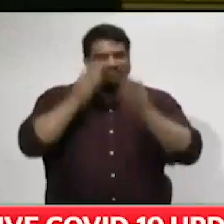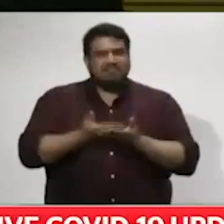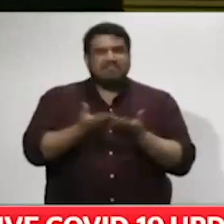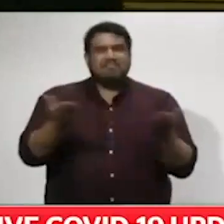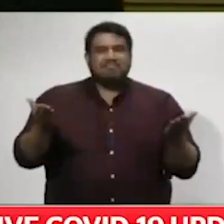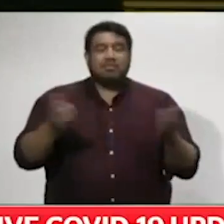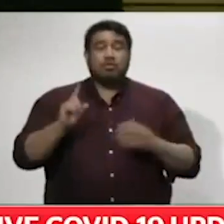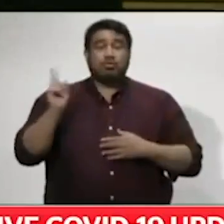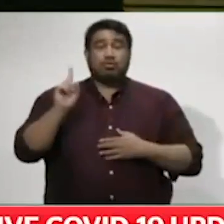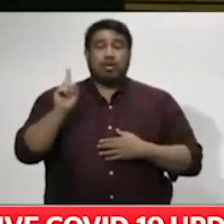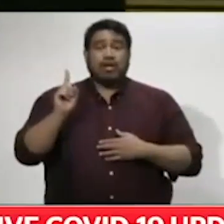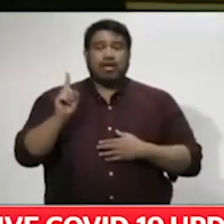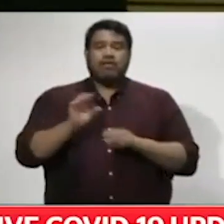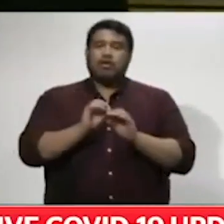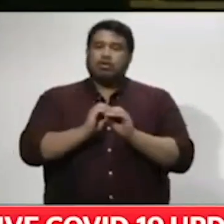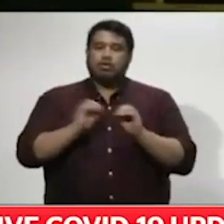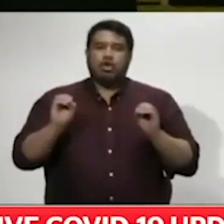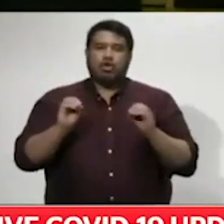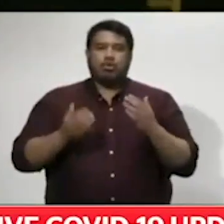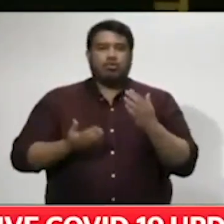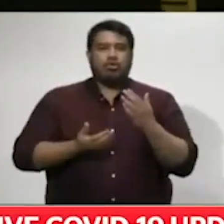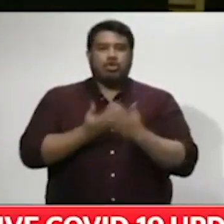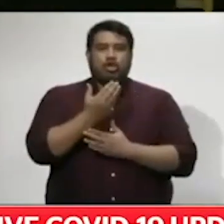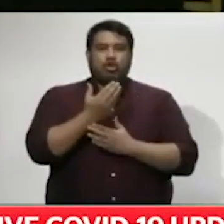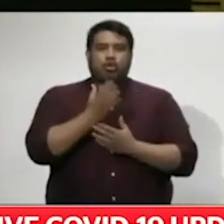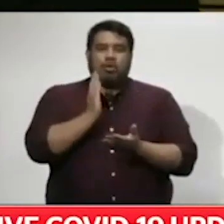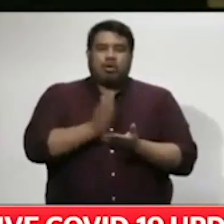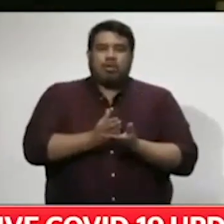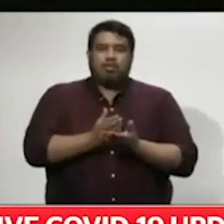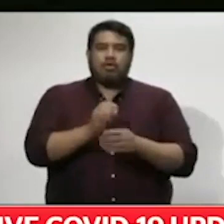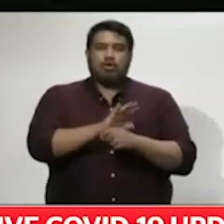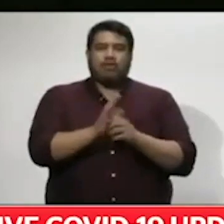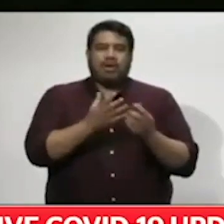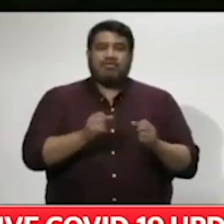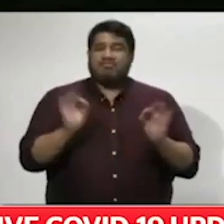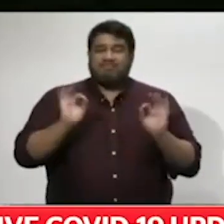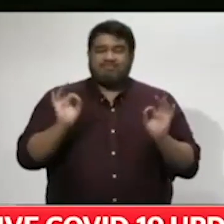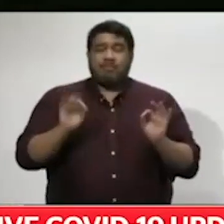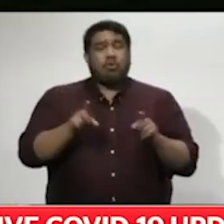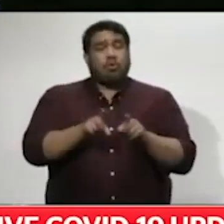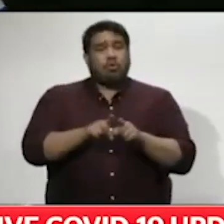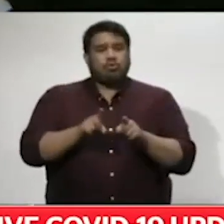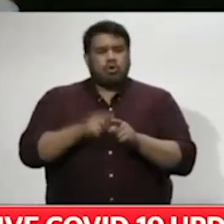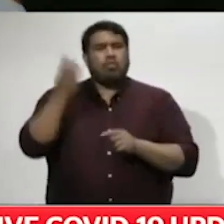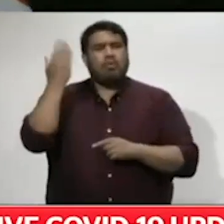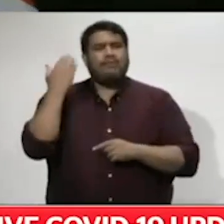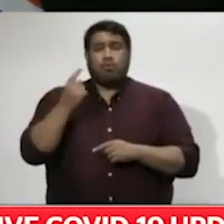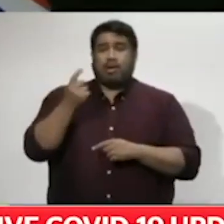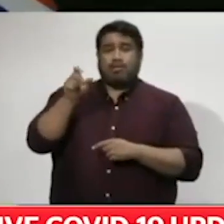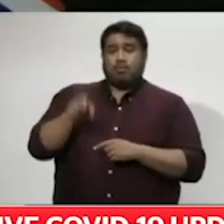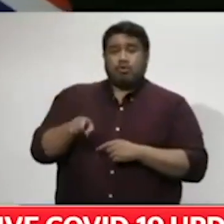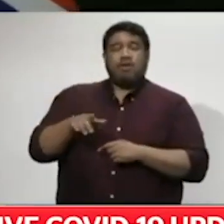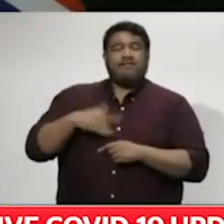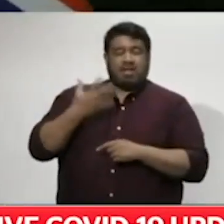Today we have no new cases of COVID-19 to report. In addition, one case that was previously categorised as a probable